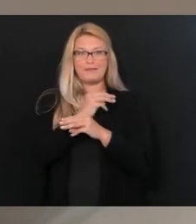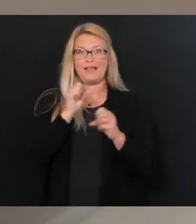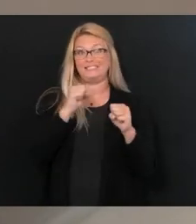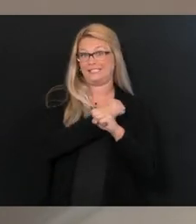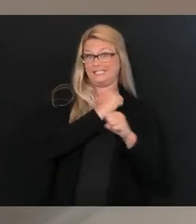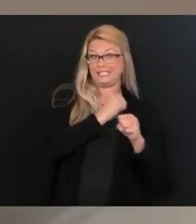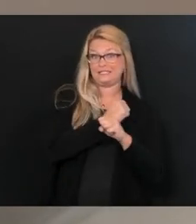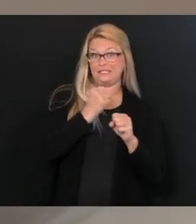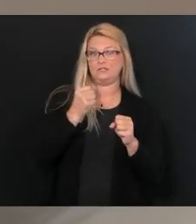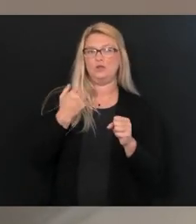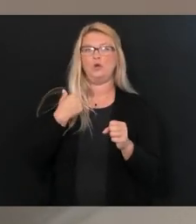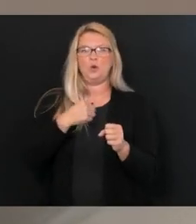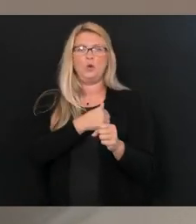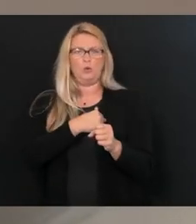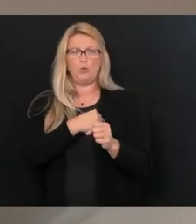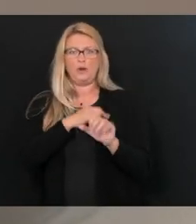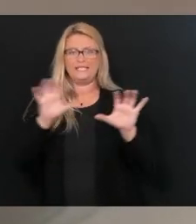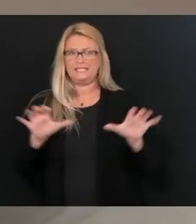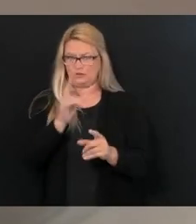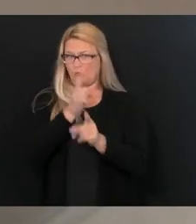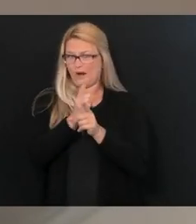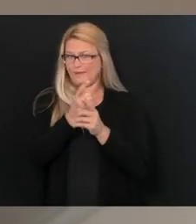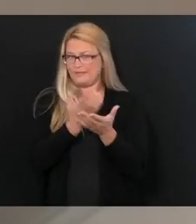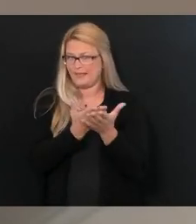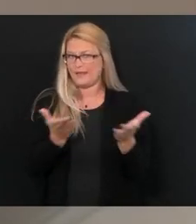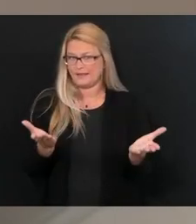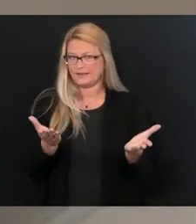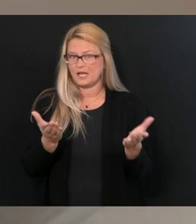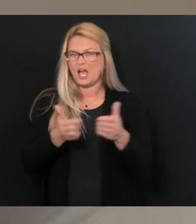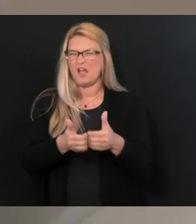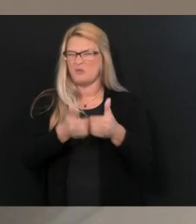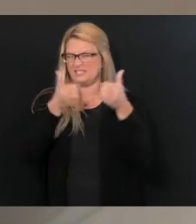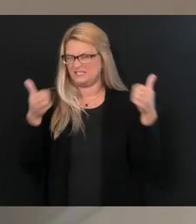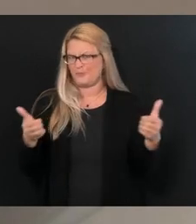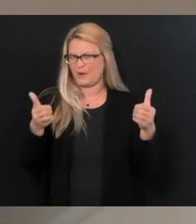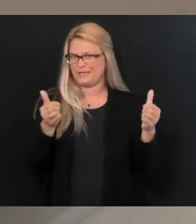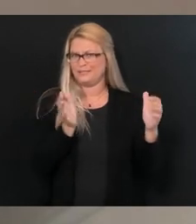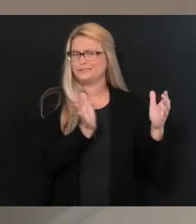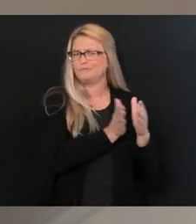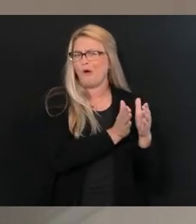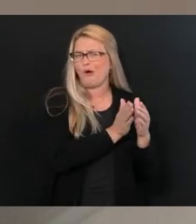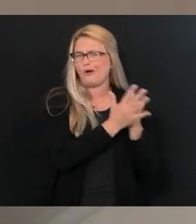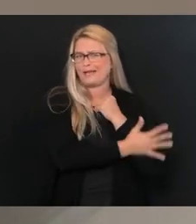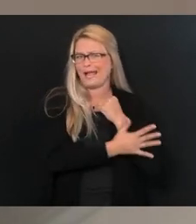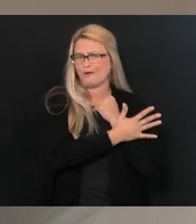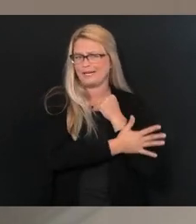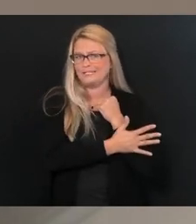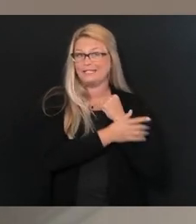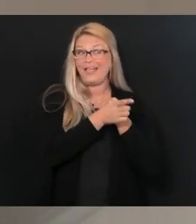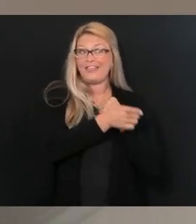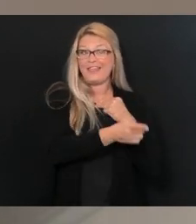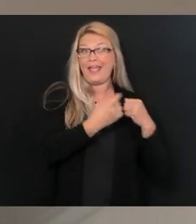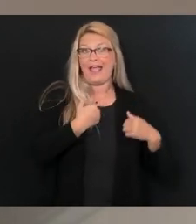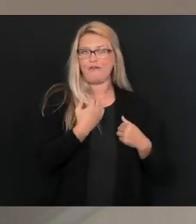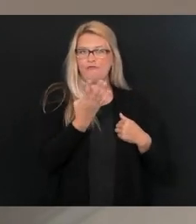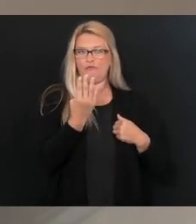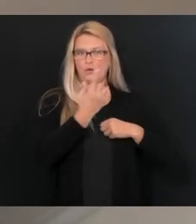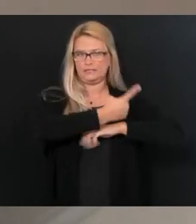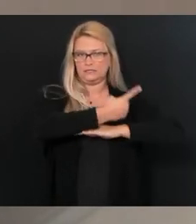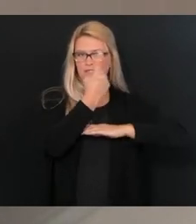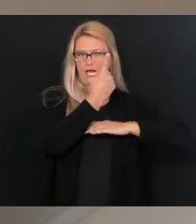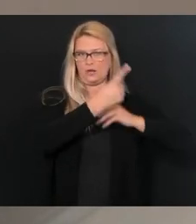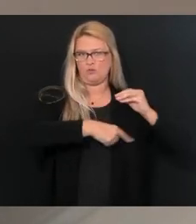that is a valid thing to do. And we separated those out. And those counties get a 14 day rolling average,